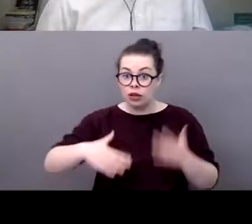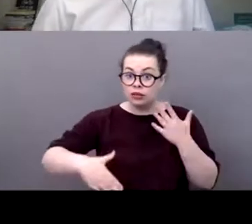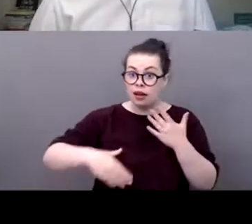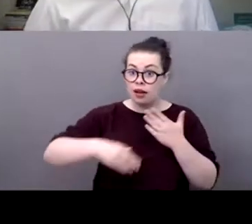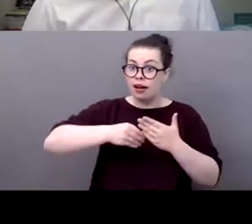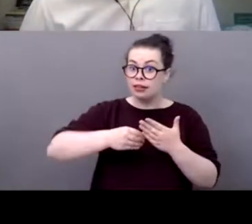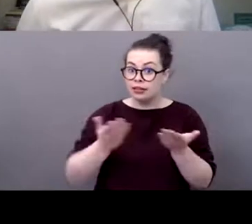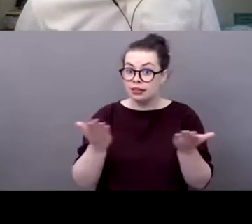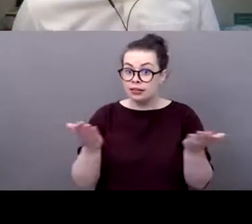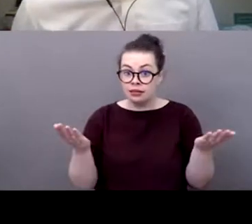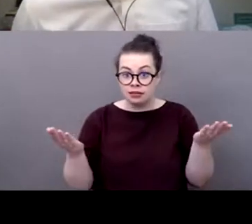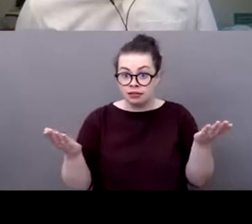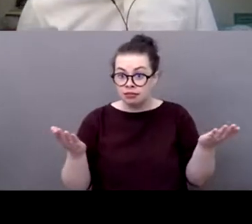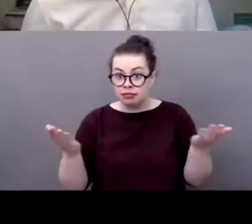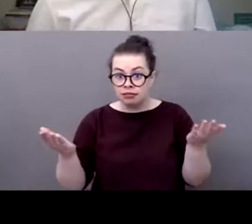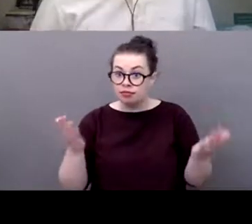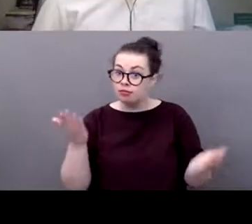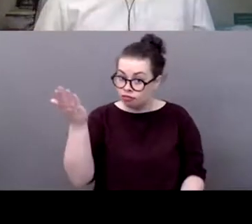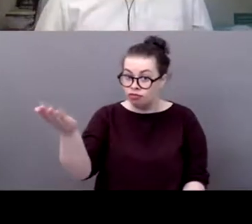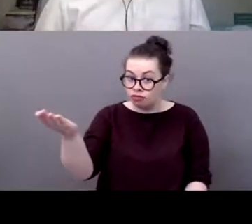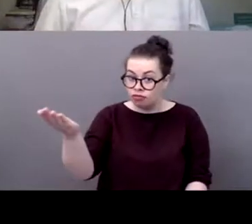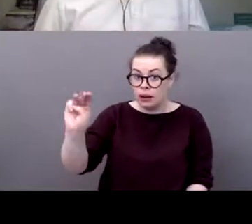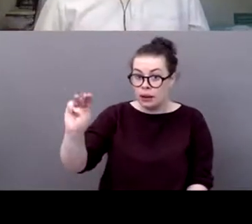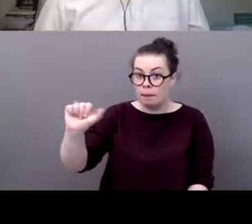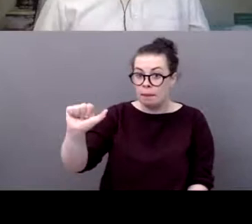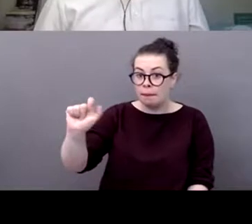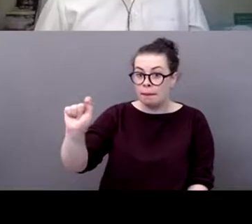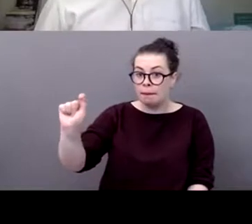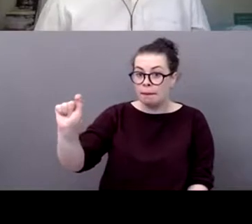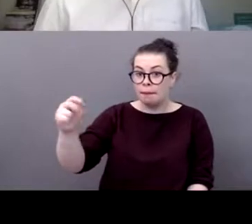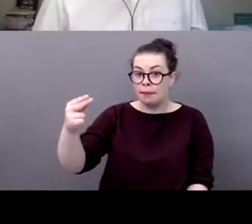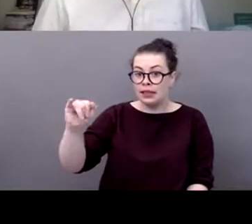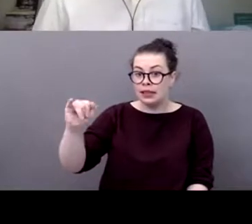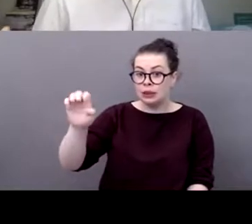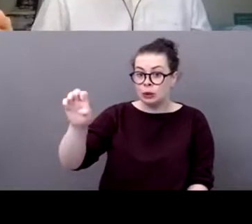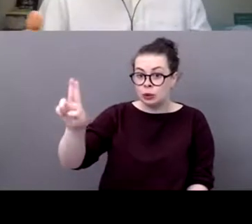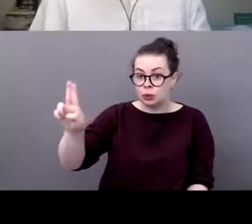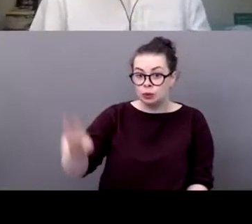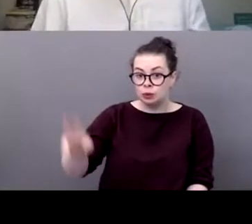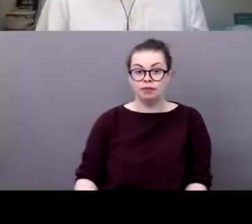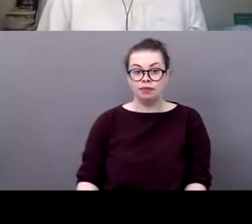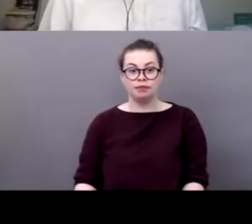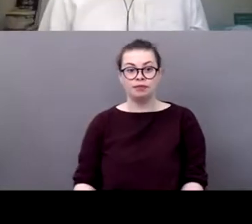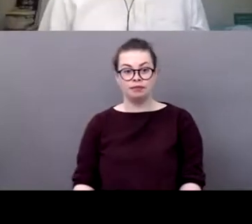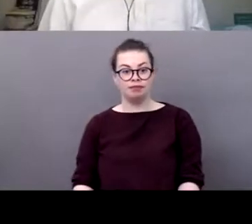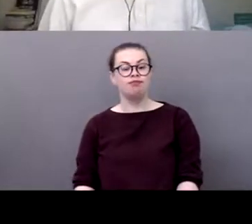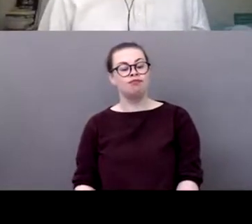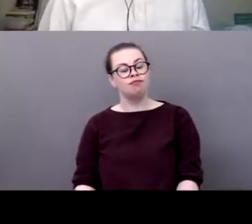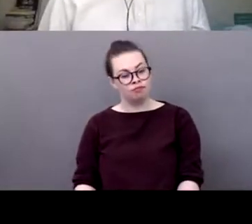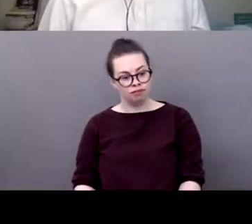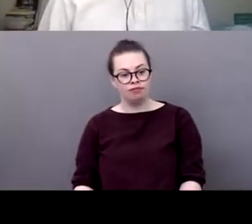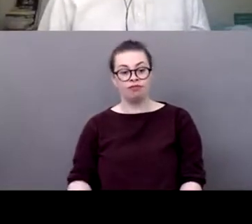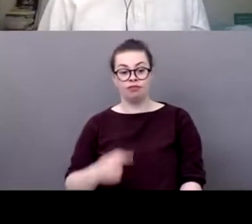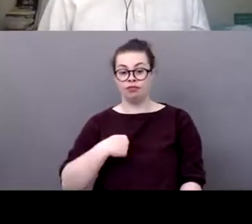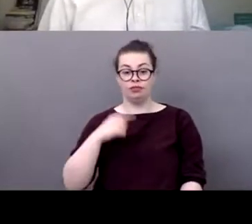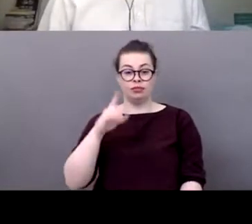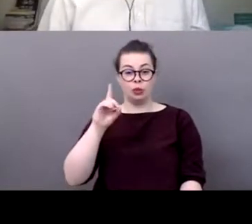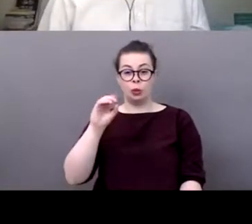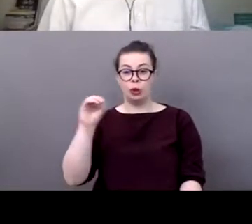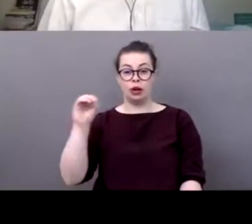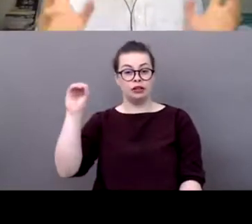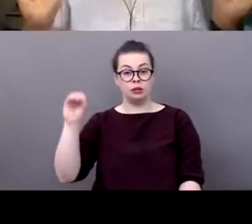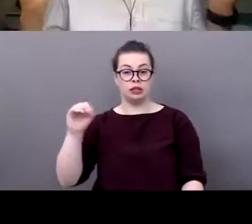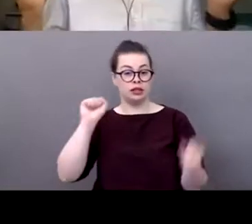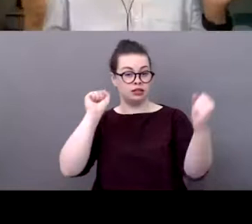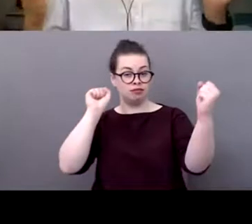maybe i can yeah um i just want to say that i completely agree because i think everyone should we should